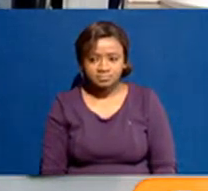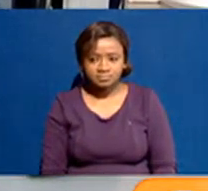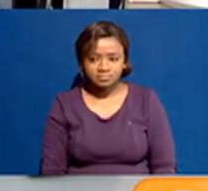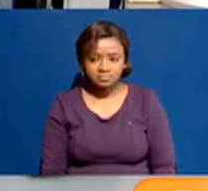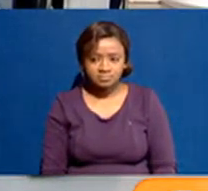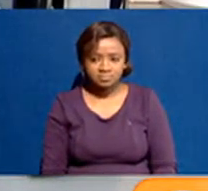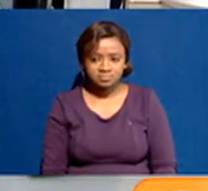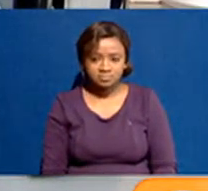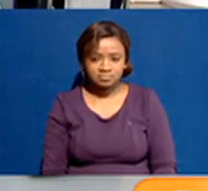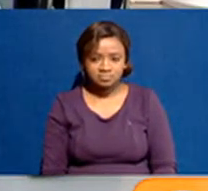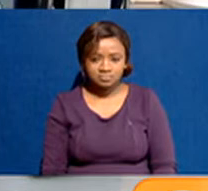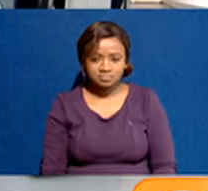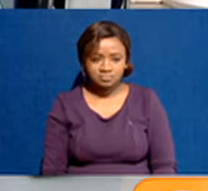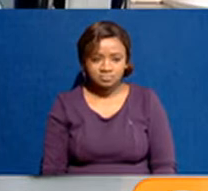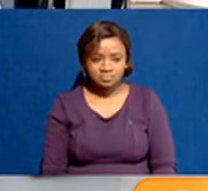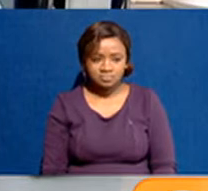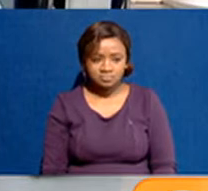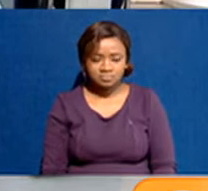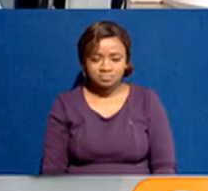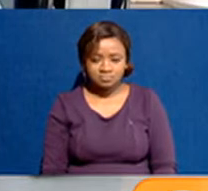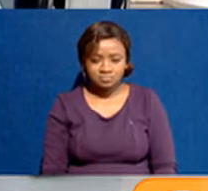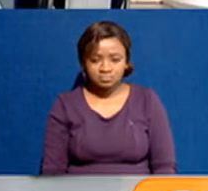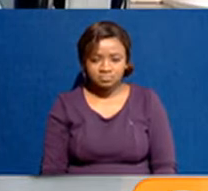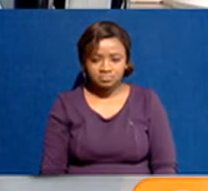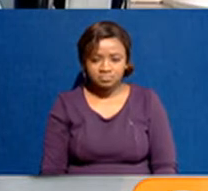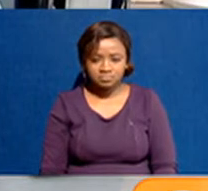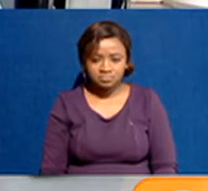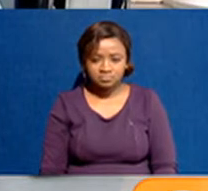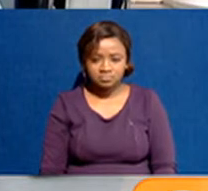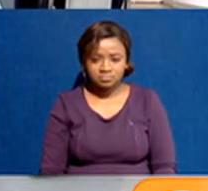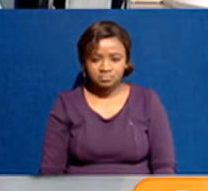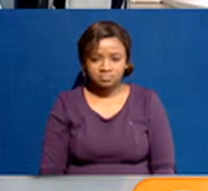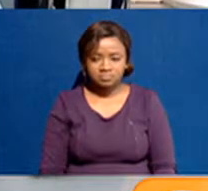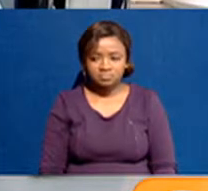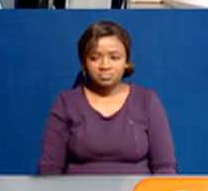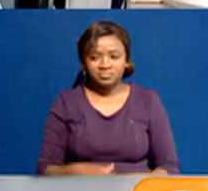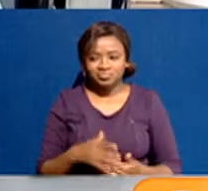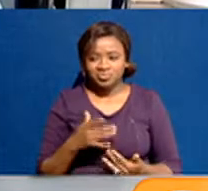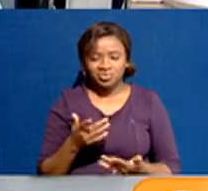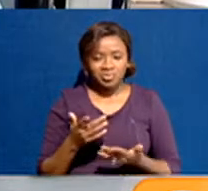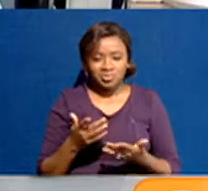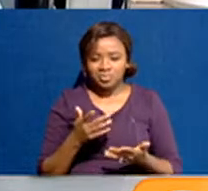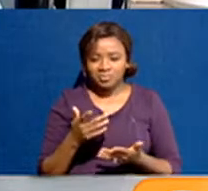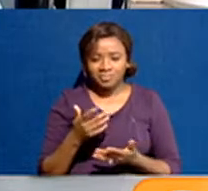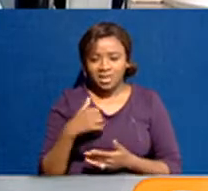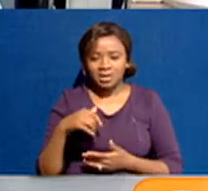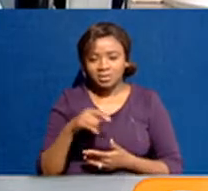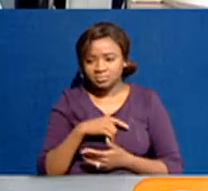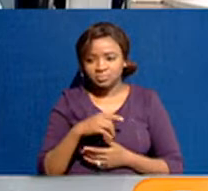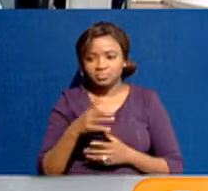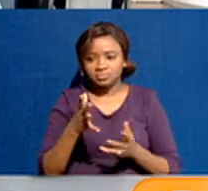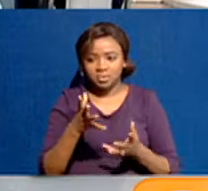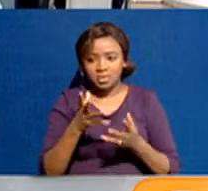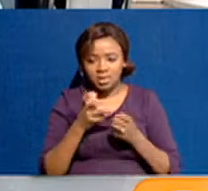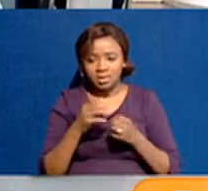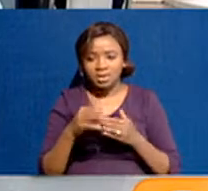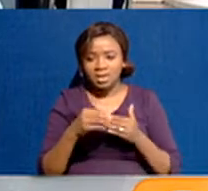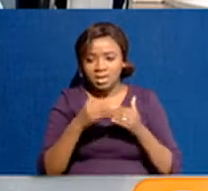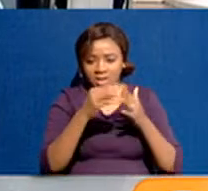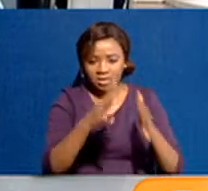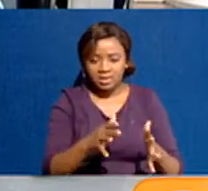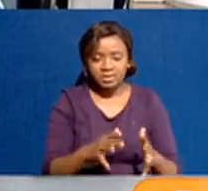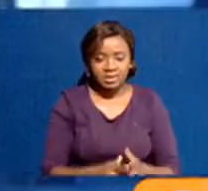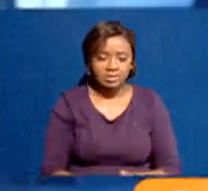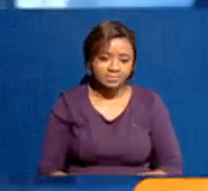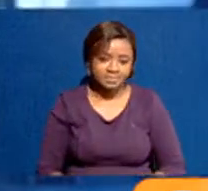IABC and the electoral system, which is not serving us. So we need leadership. And we pray we will